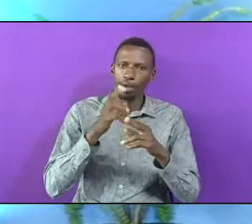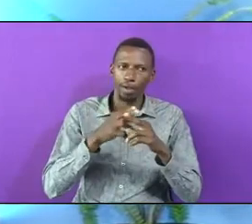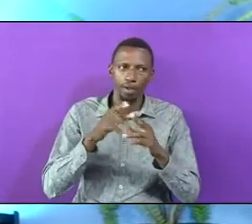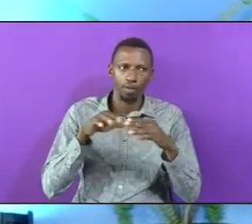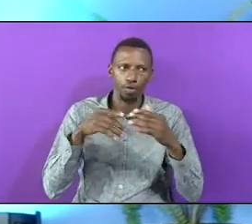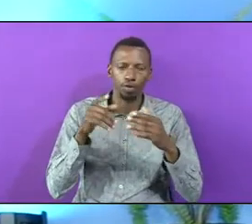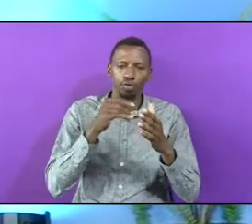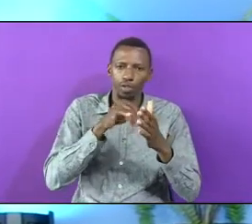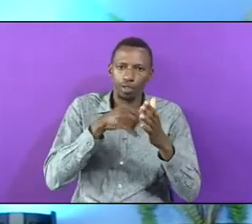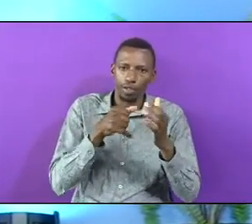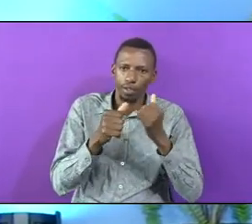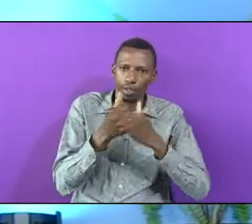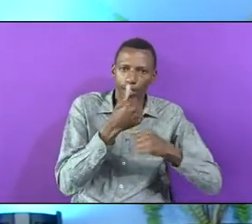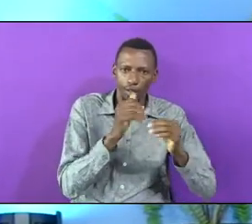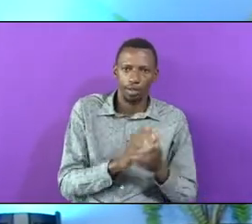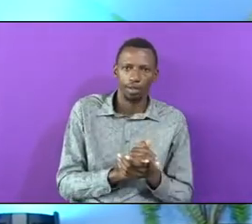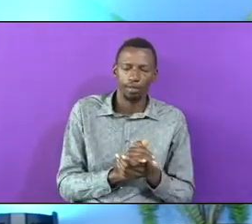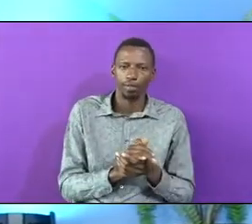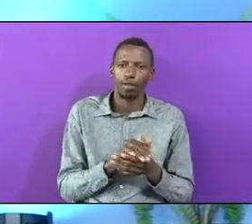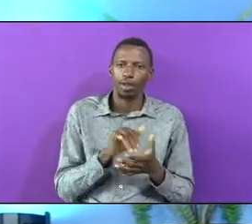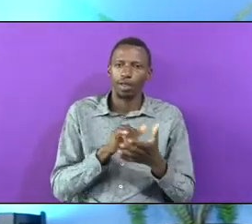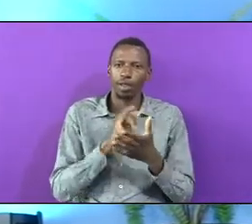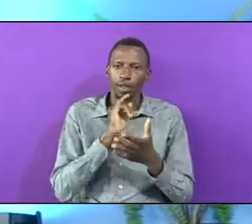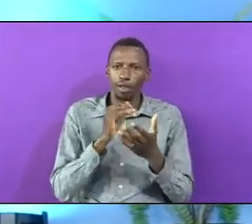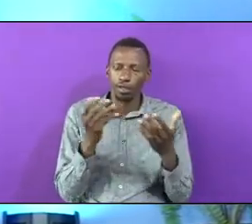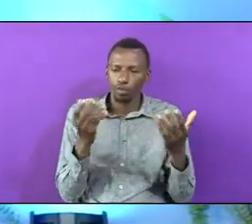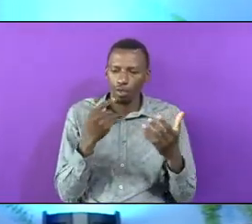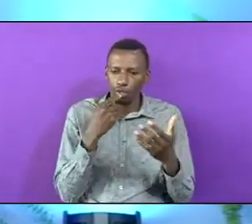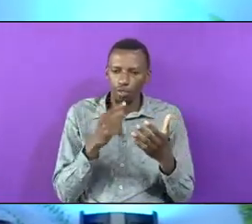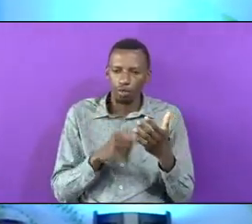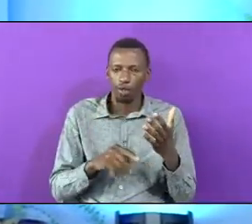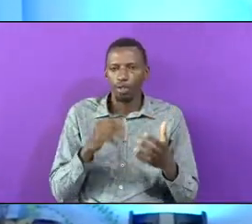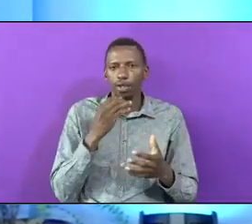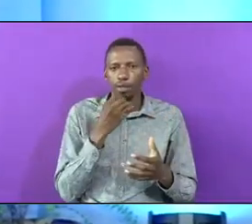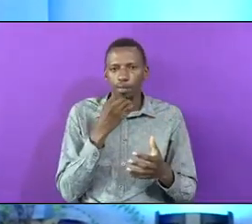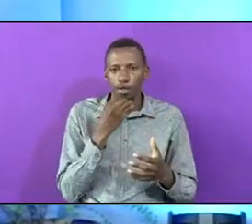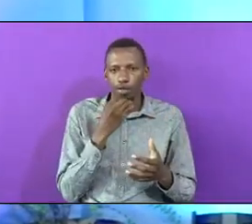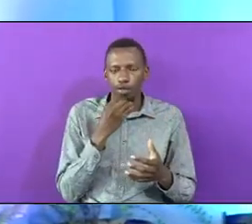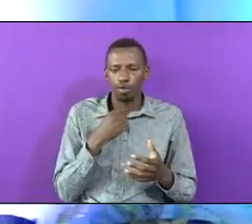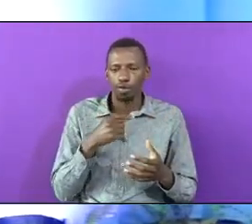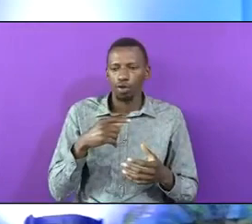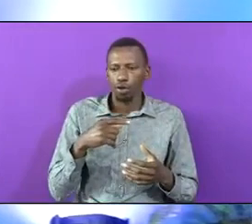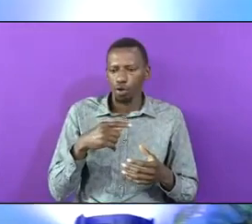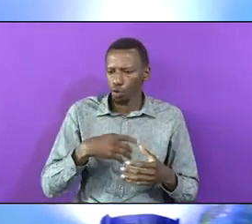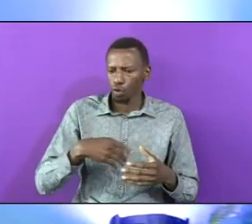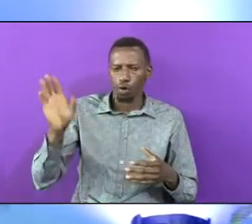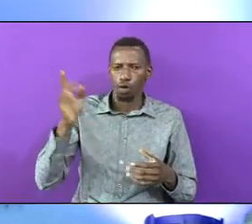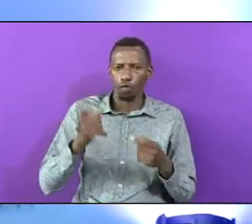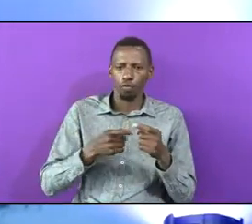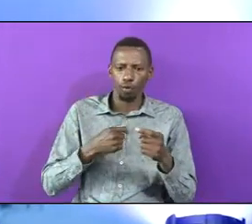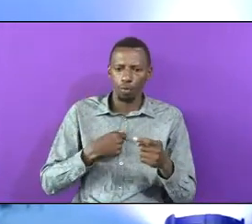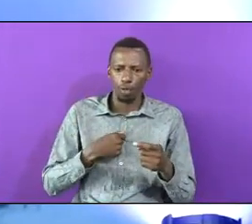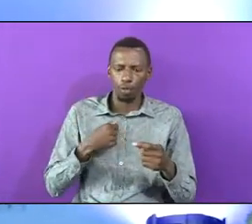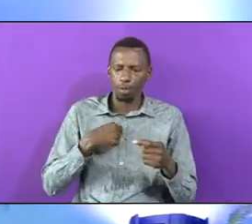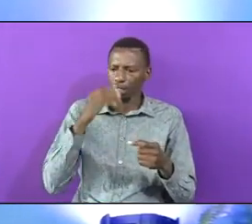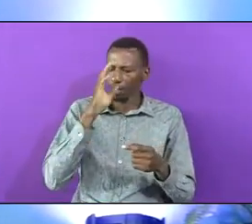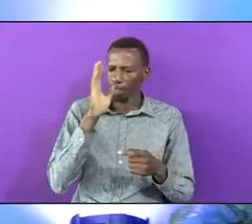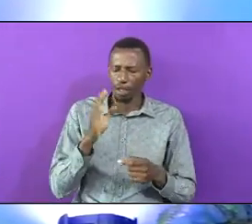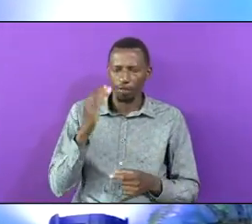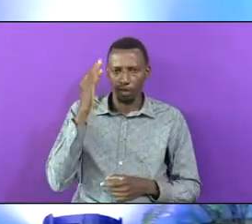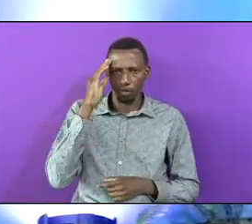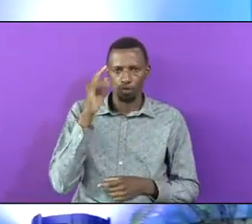Those Are The Group That God Tells In The Book Of Matthew Go Away from Me I Never Did What I Never Knew You